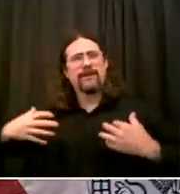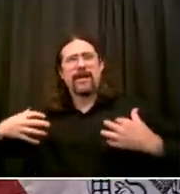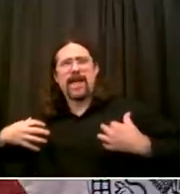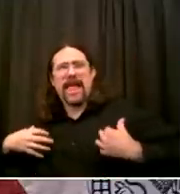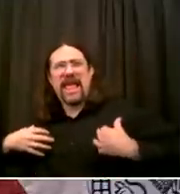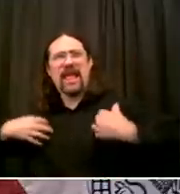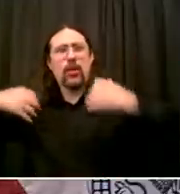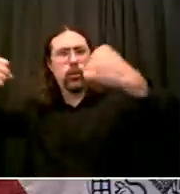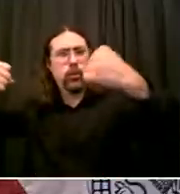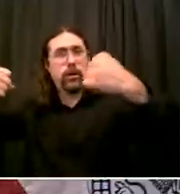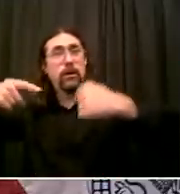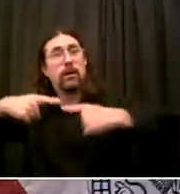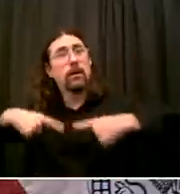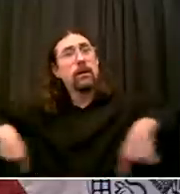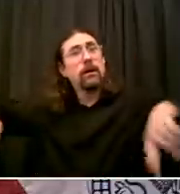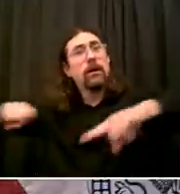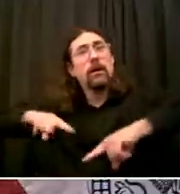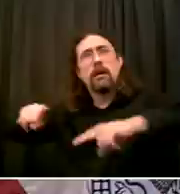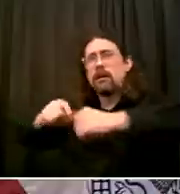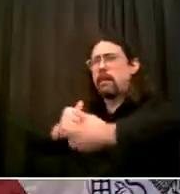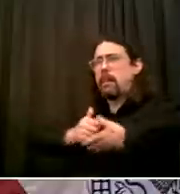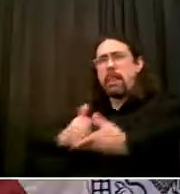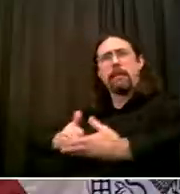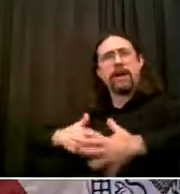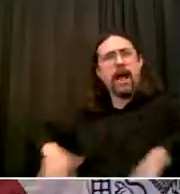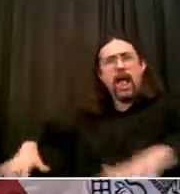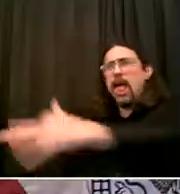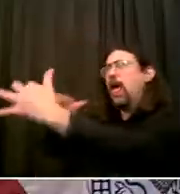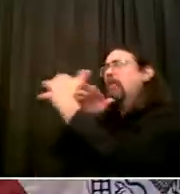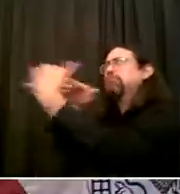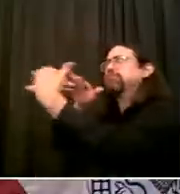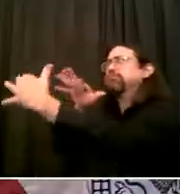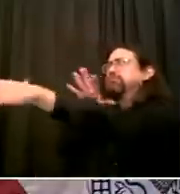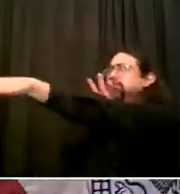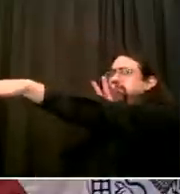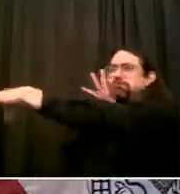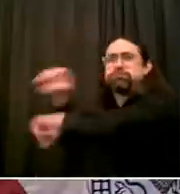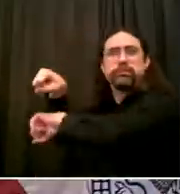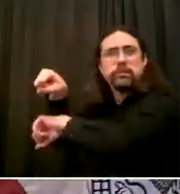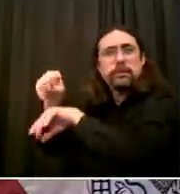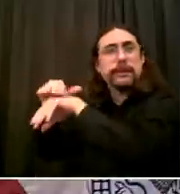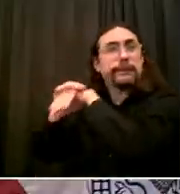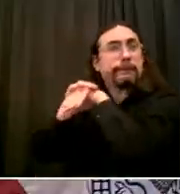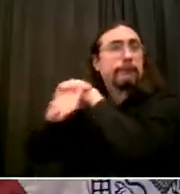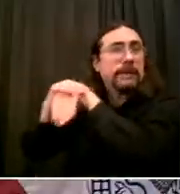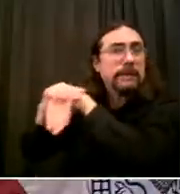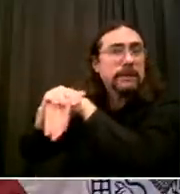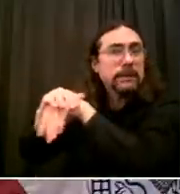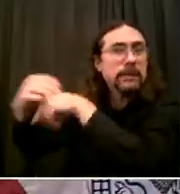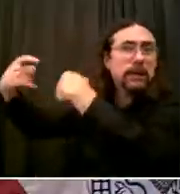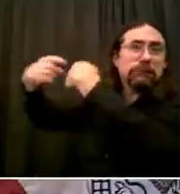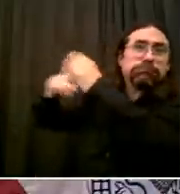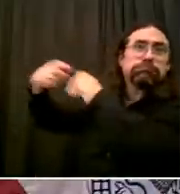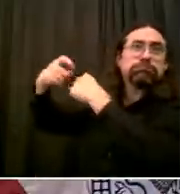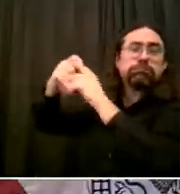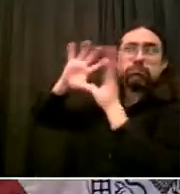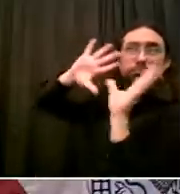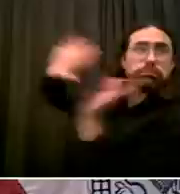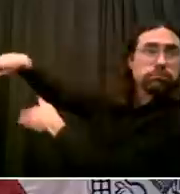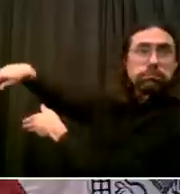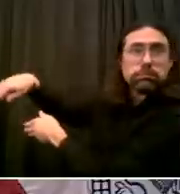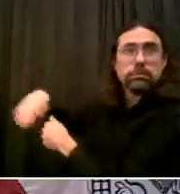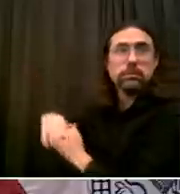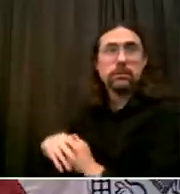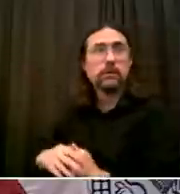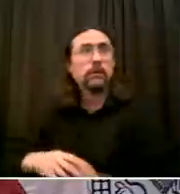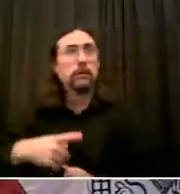I assure you they changed many names Many symbols Because they threw